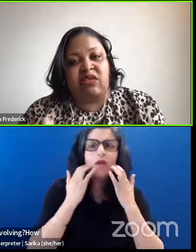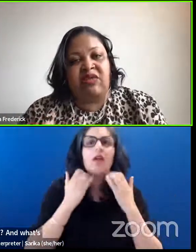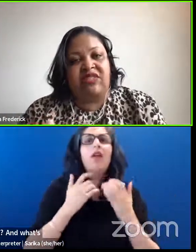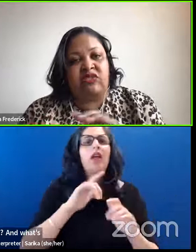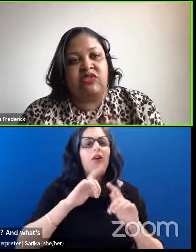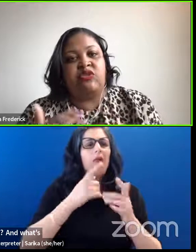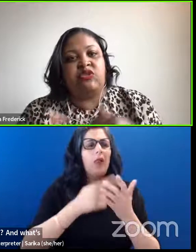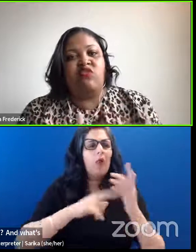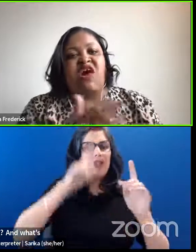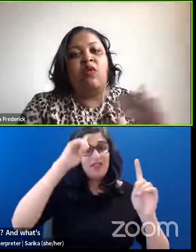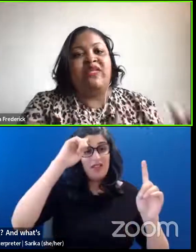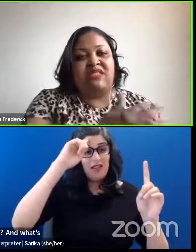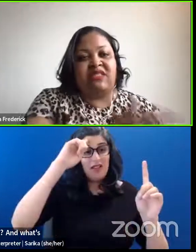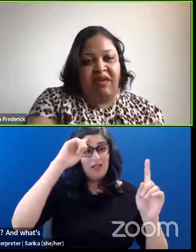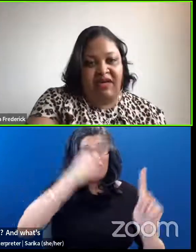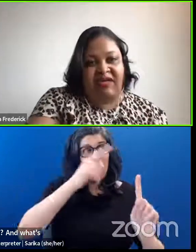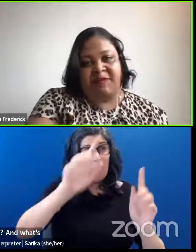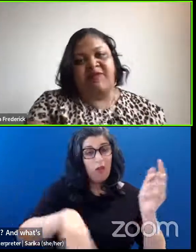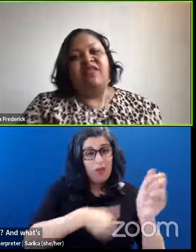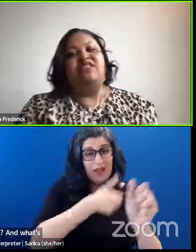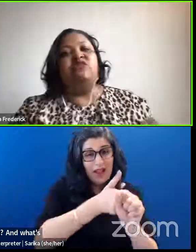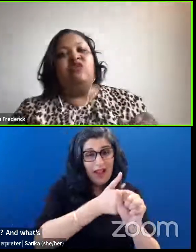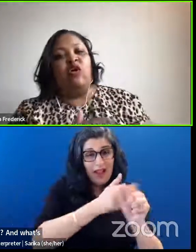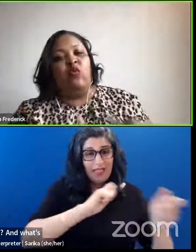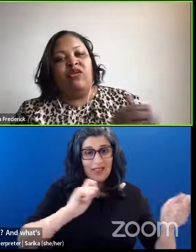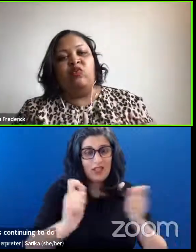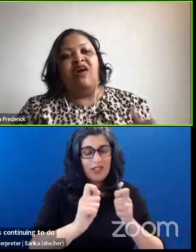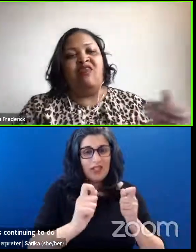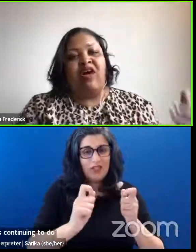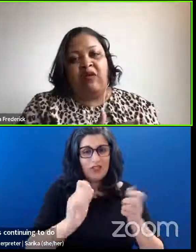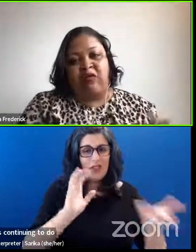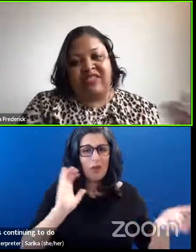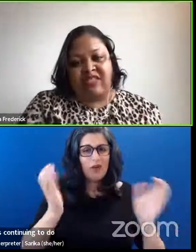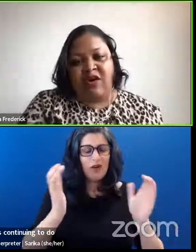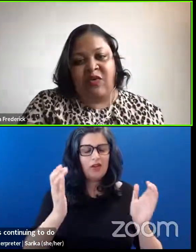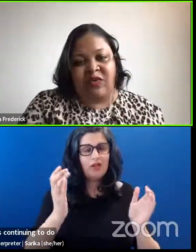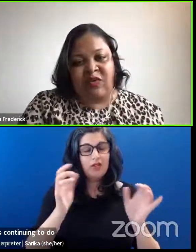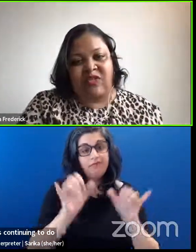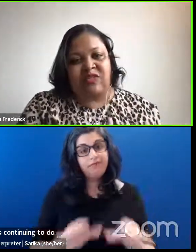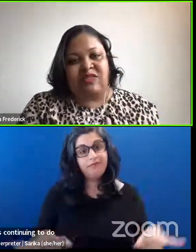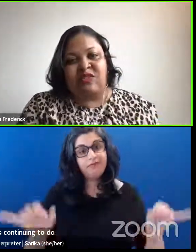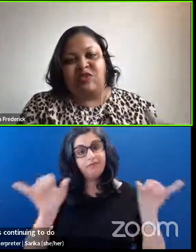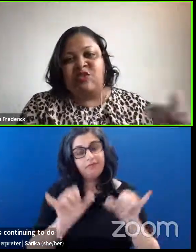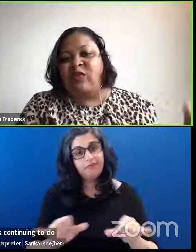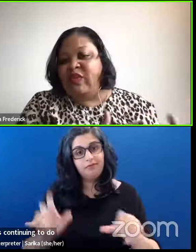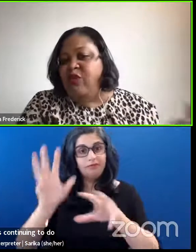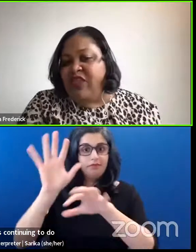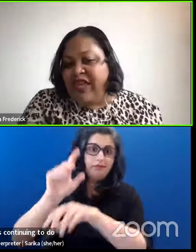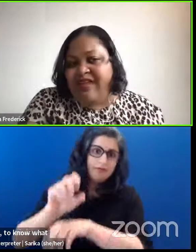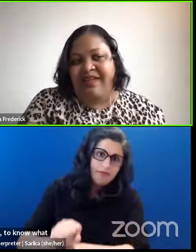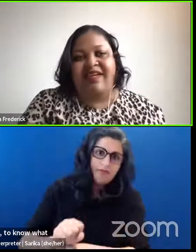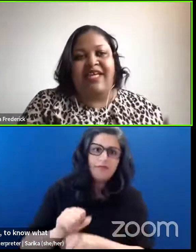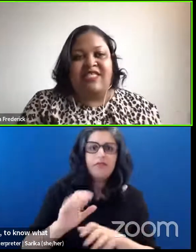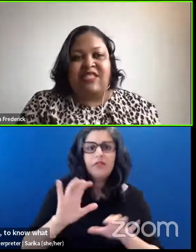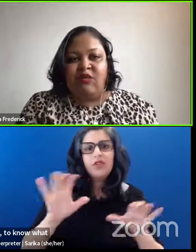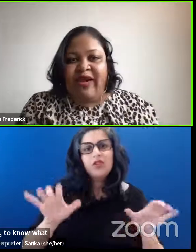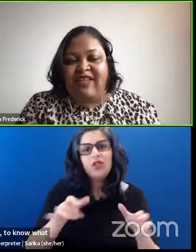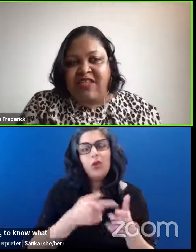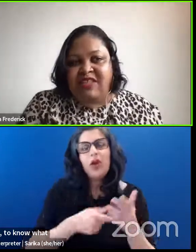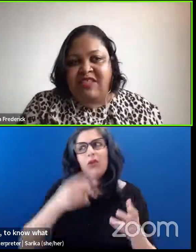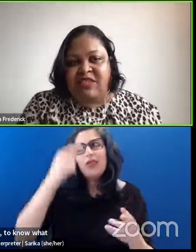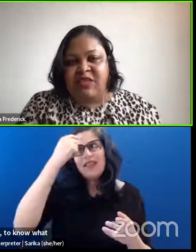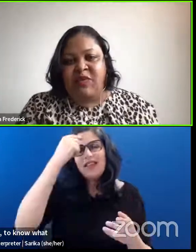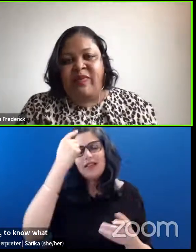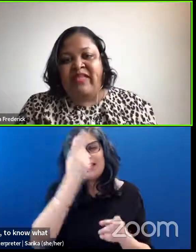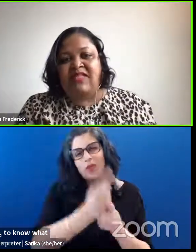continuing to do what you've always done, to know what you have always known, or to, to do what you think is the